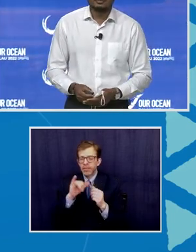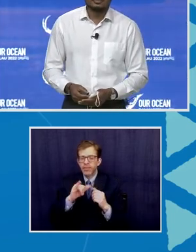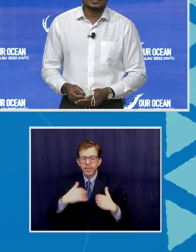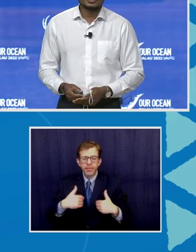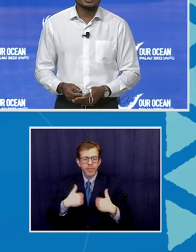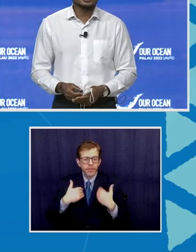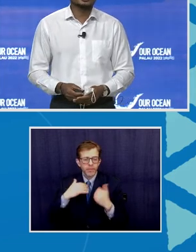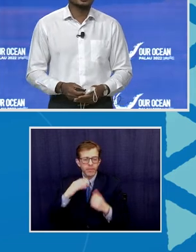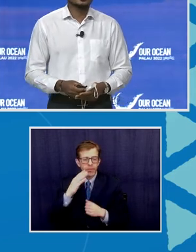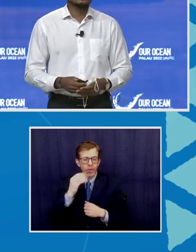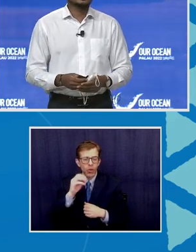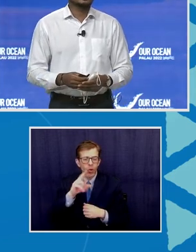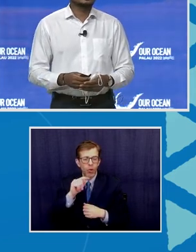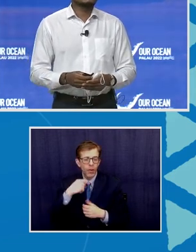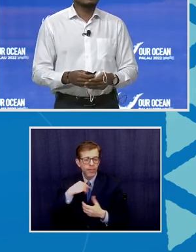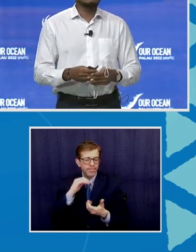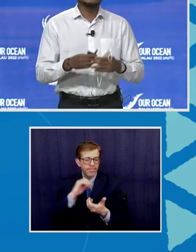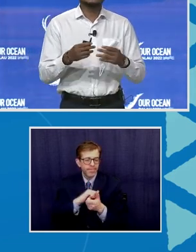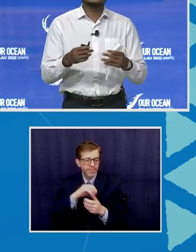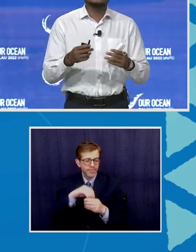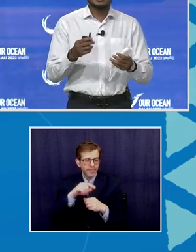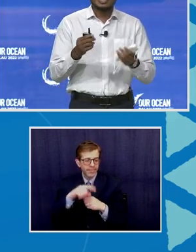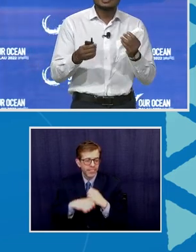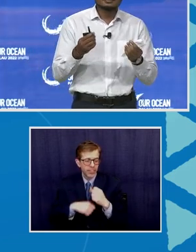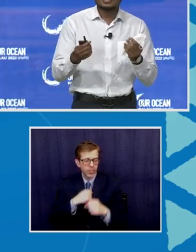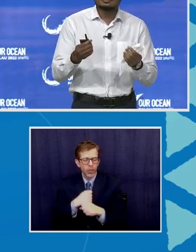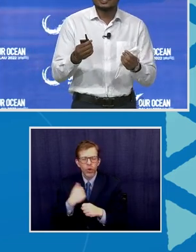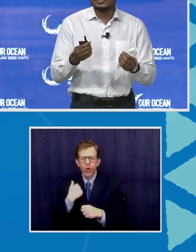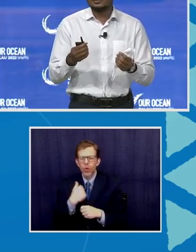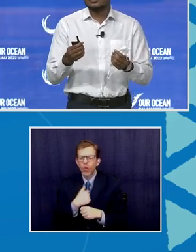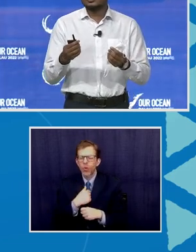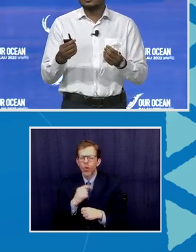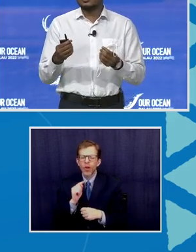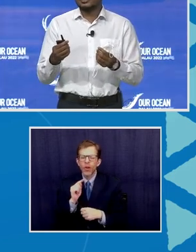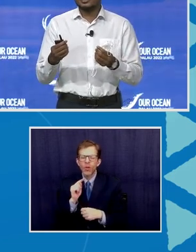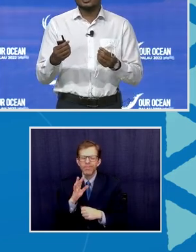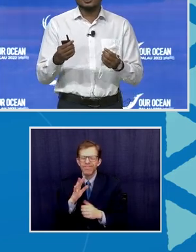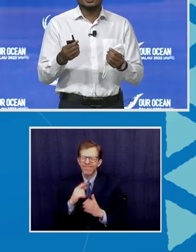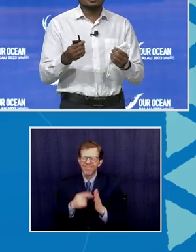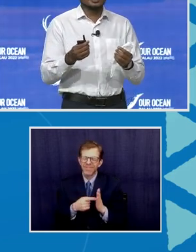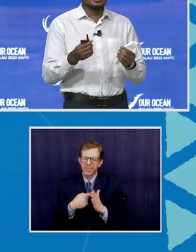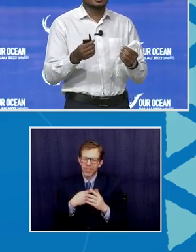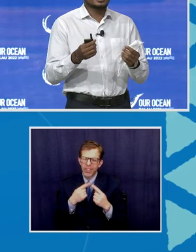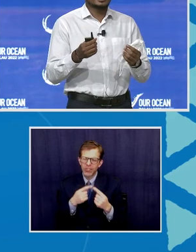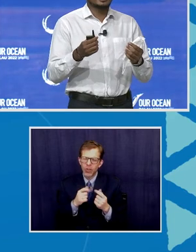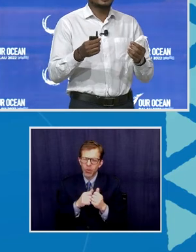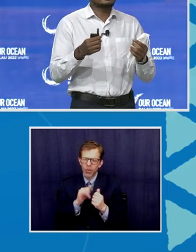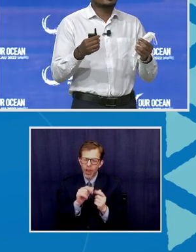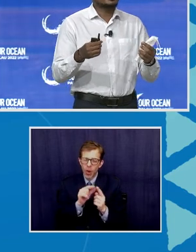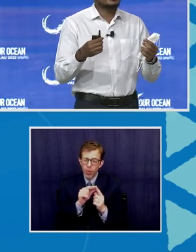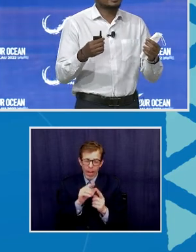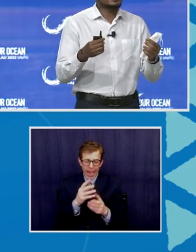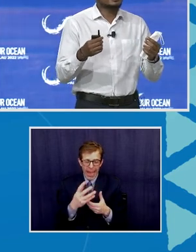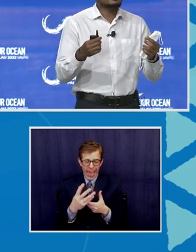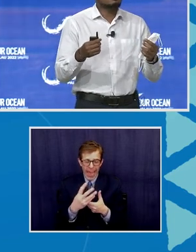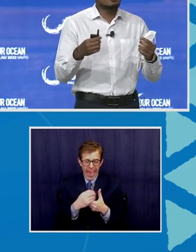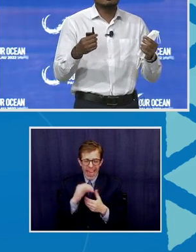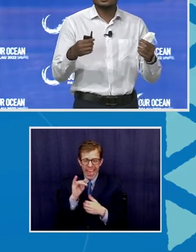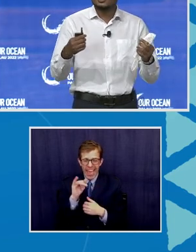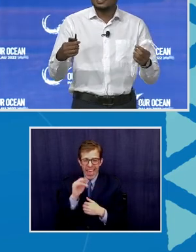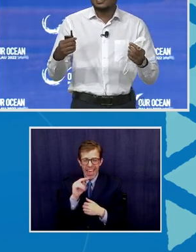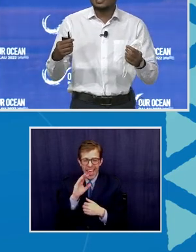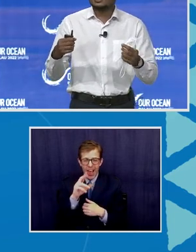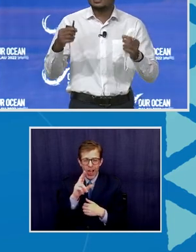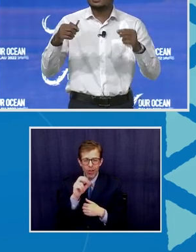that I'm part of this year, we want to – I sometimes struggle with the word inclusion because it's